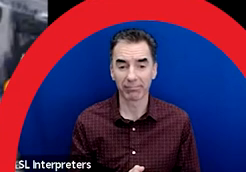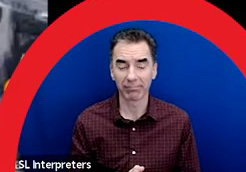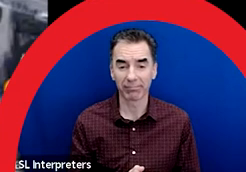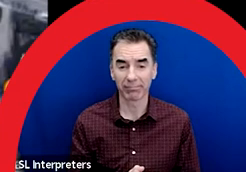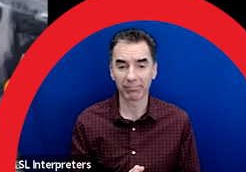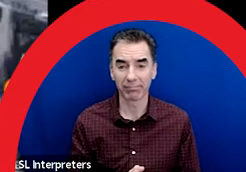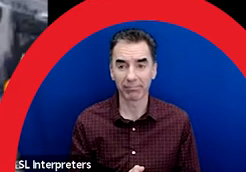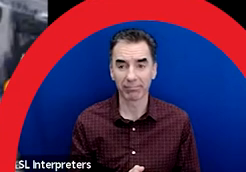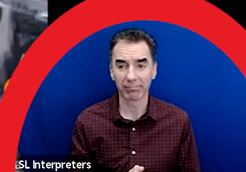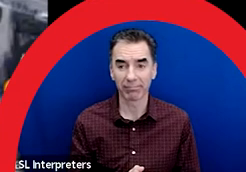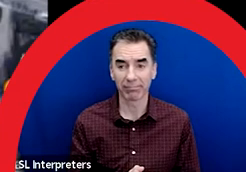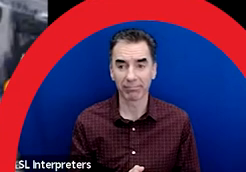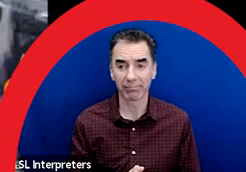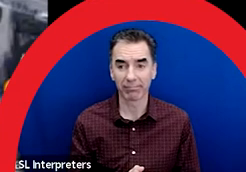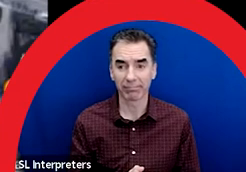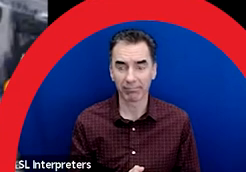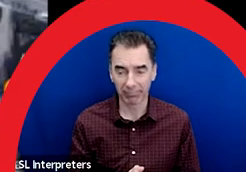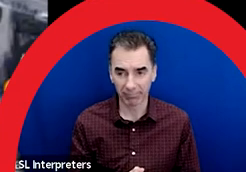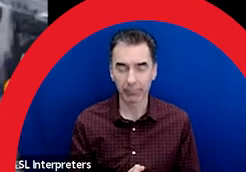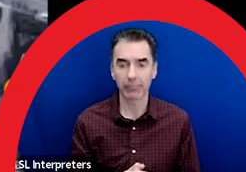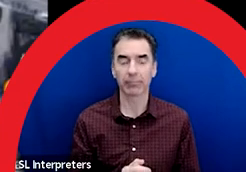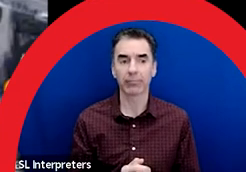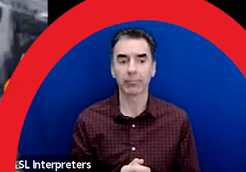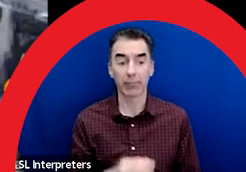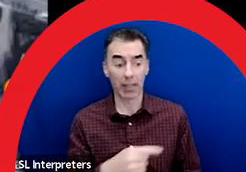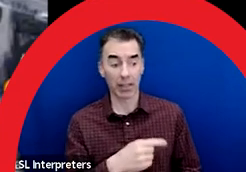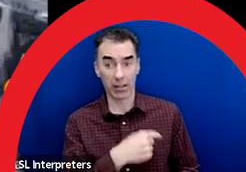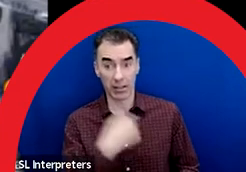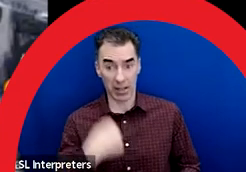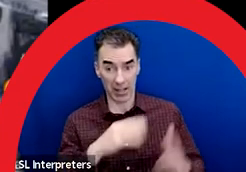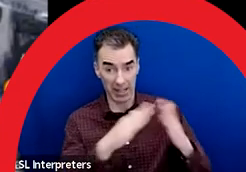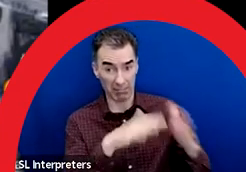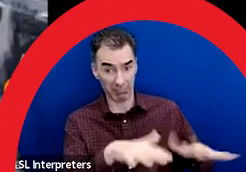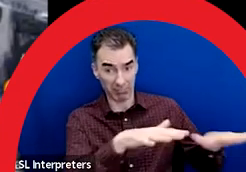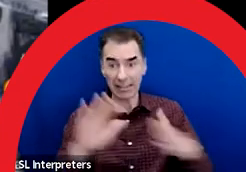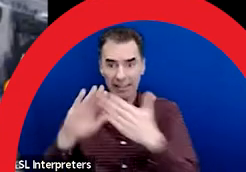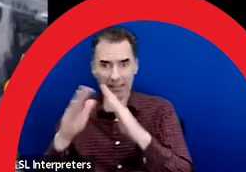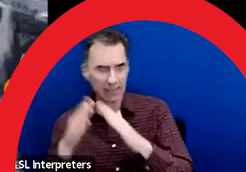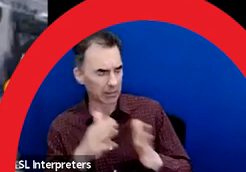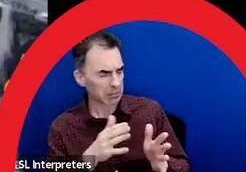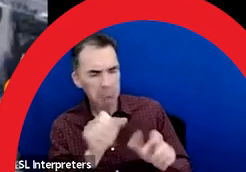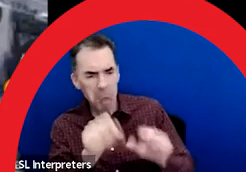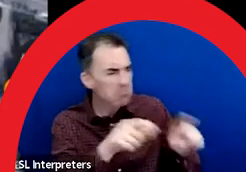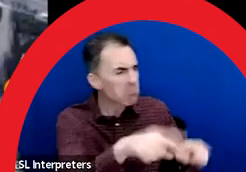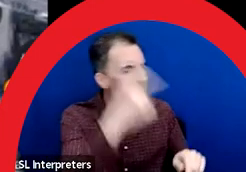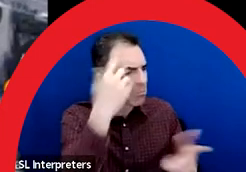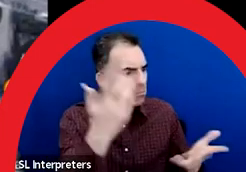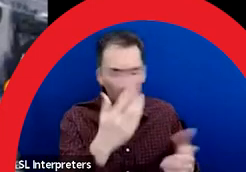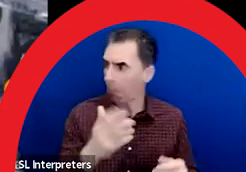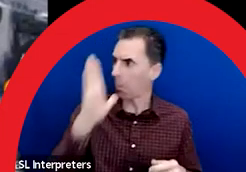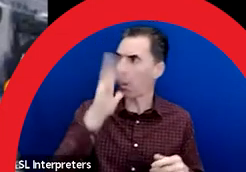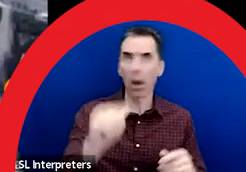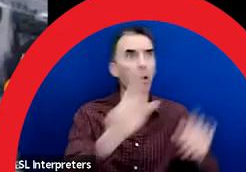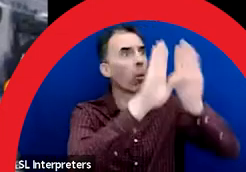Through the City's work with the Chinatown community, the idea of the Road Mule came up as a temporary initiative intended